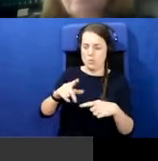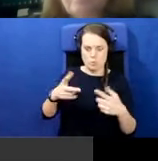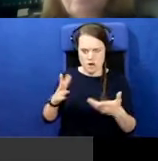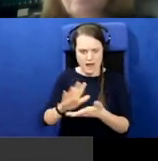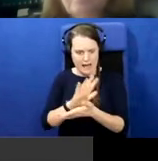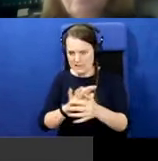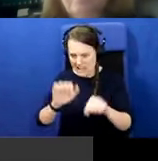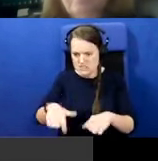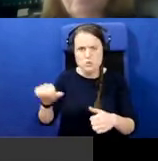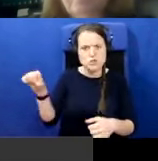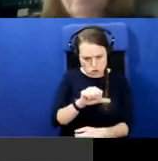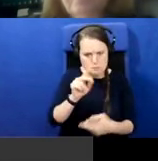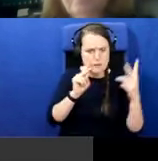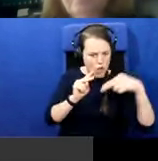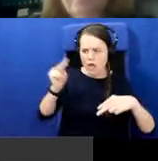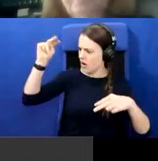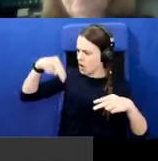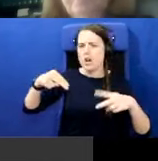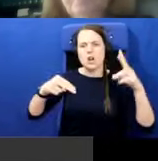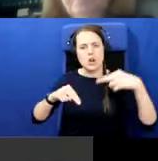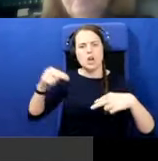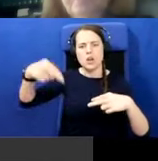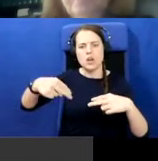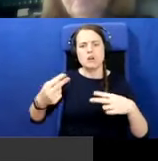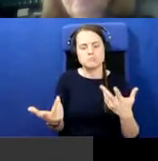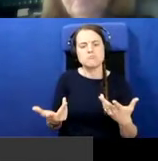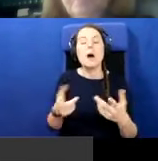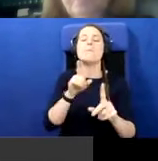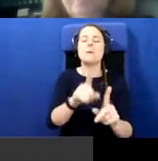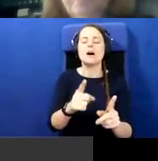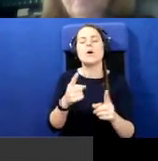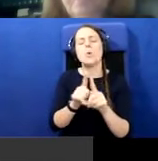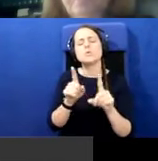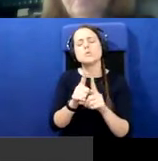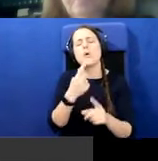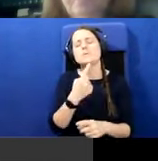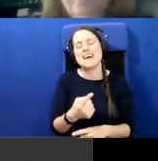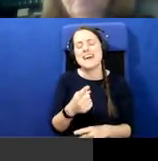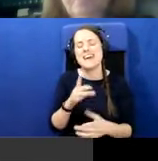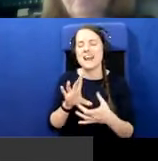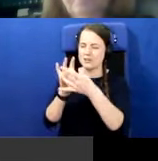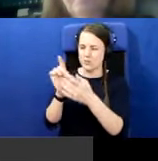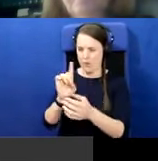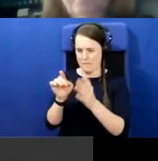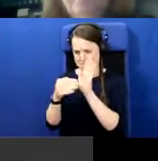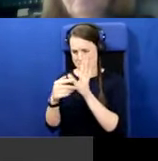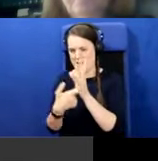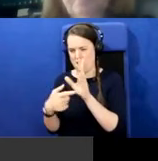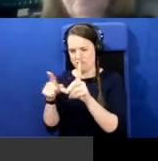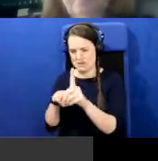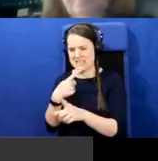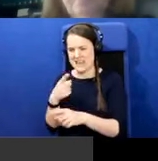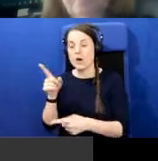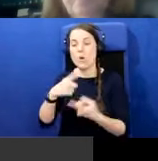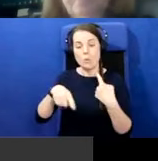that and want to do that. And then I would also say something else to pick up on what Mary said. We are committed